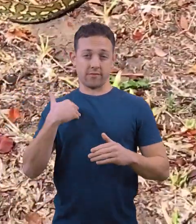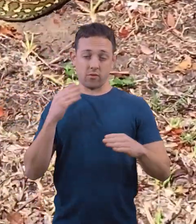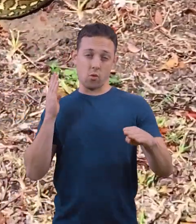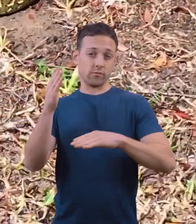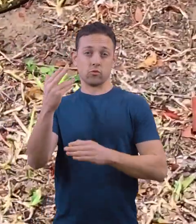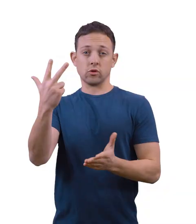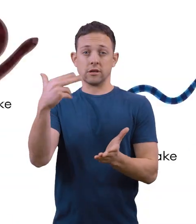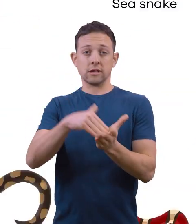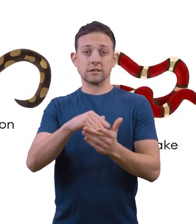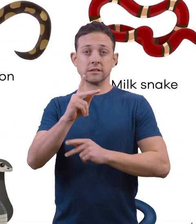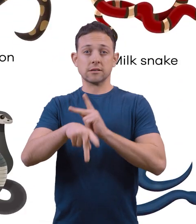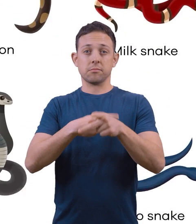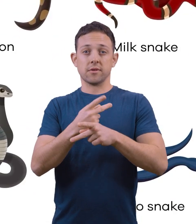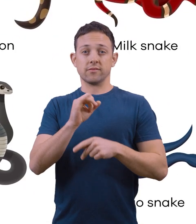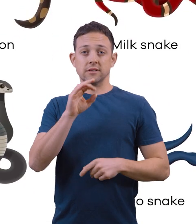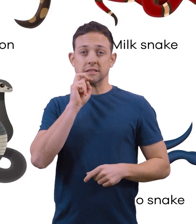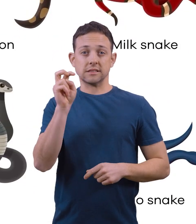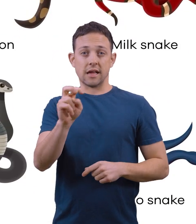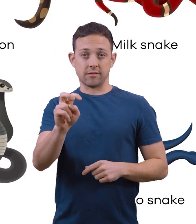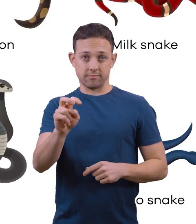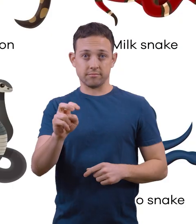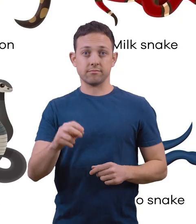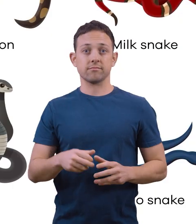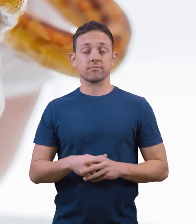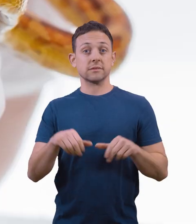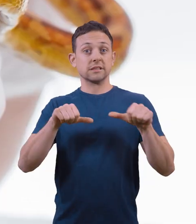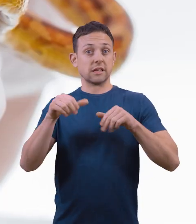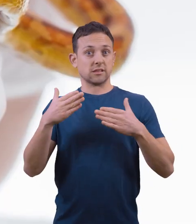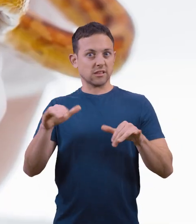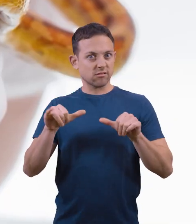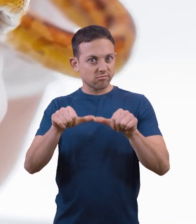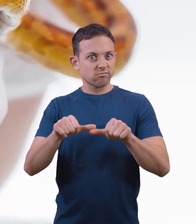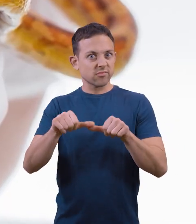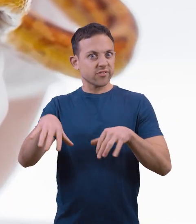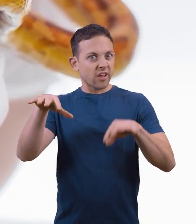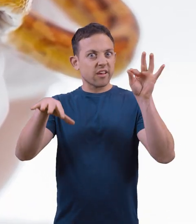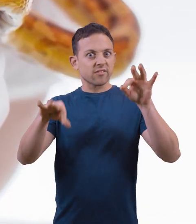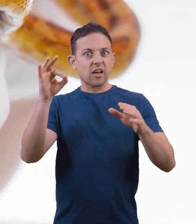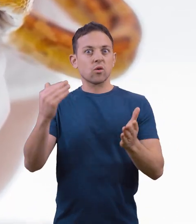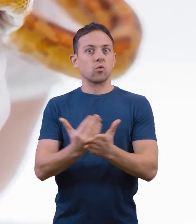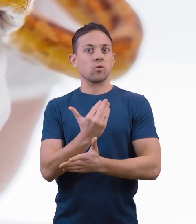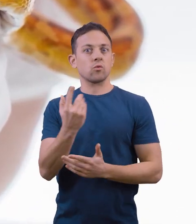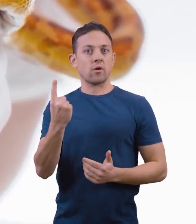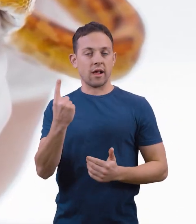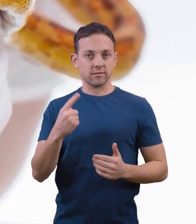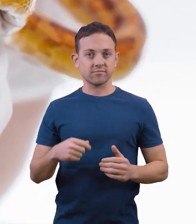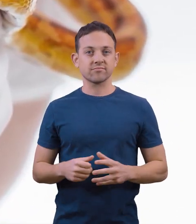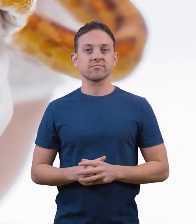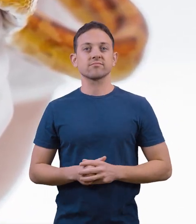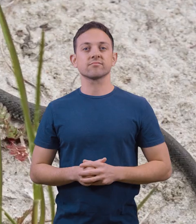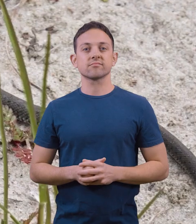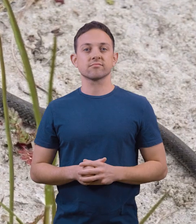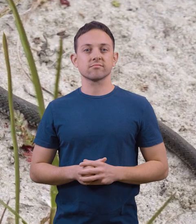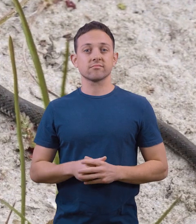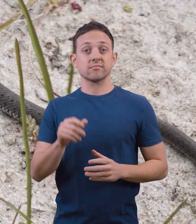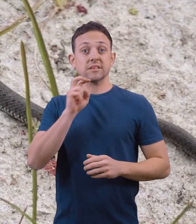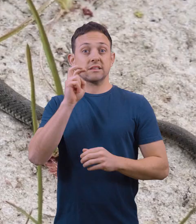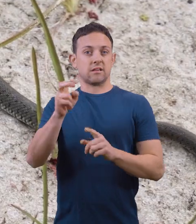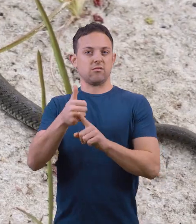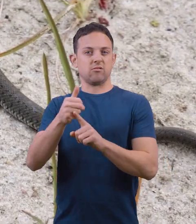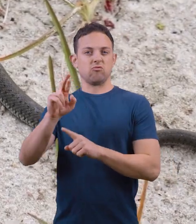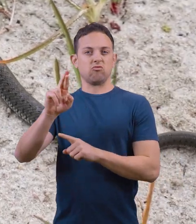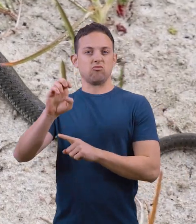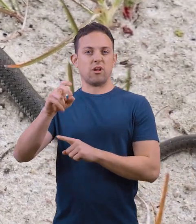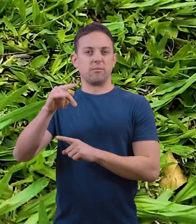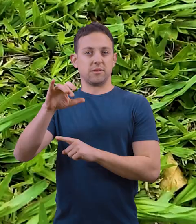There are over 3,000 types of snakes, and scientists are still finding new ones. Snakes